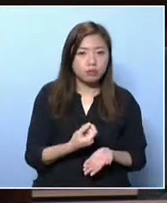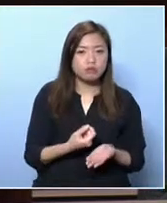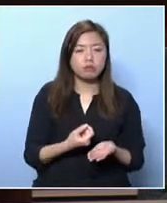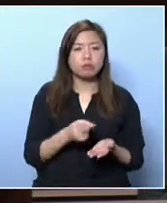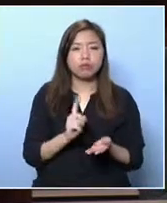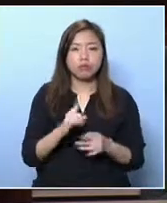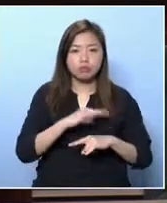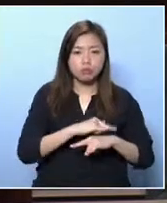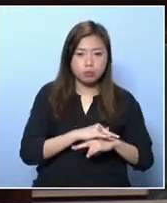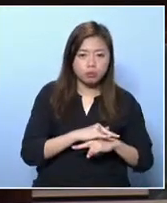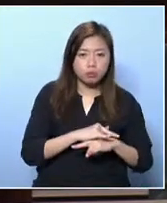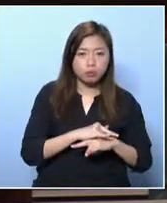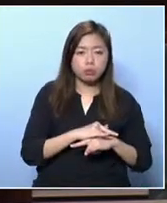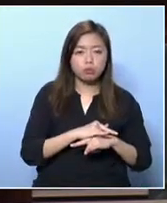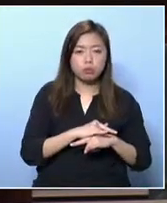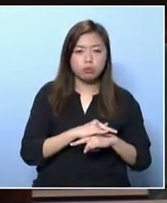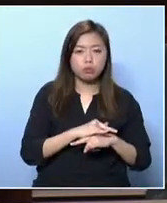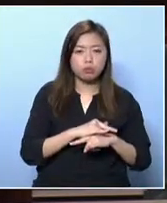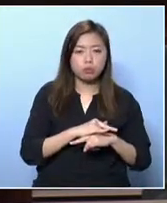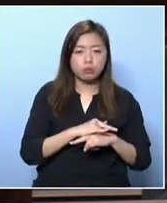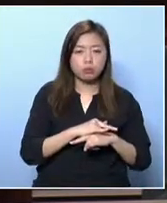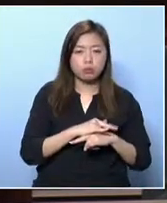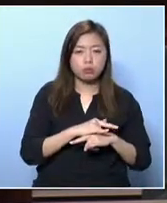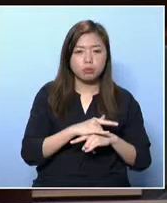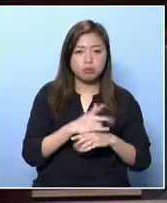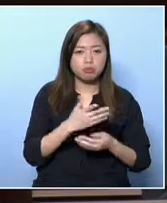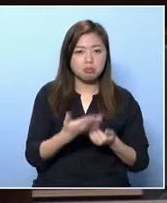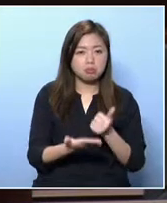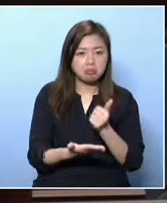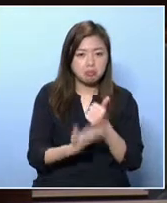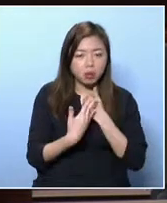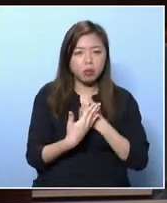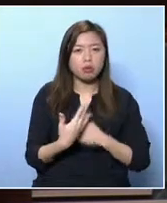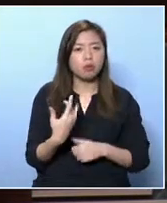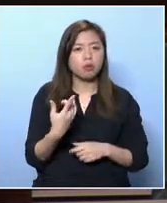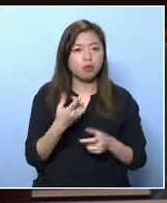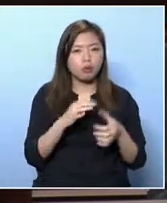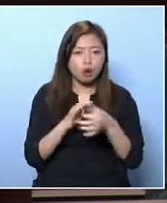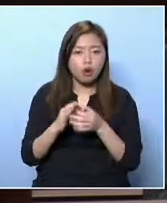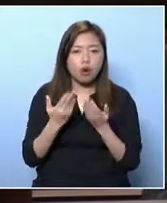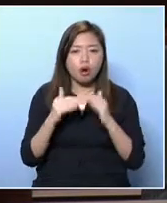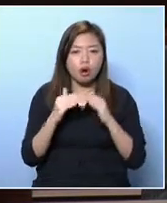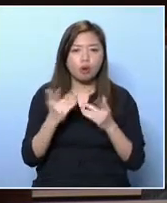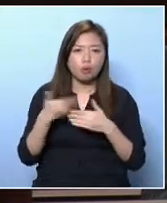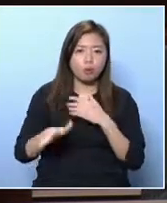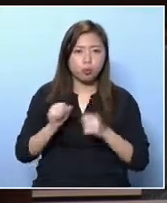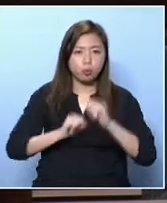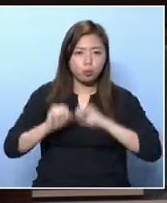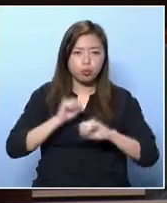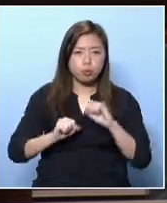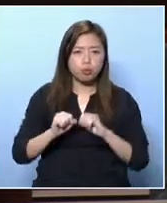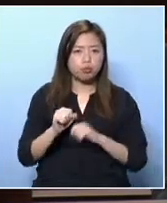and CSSA do not really cover school uniforms and